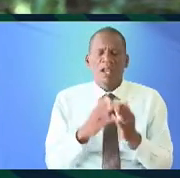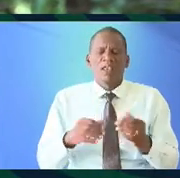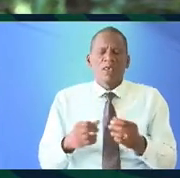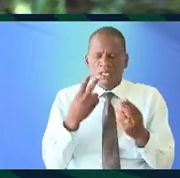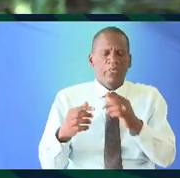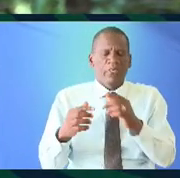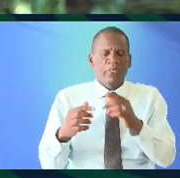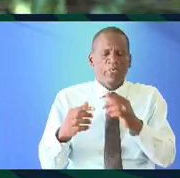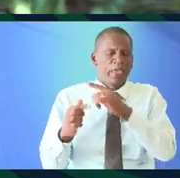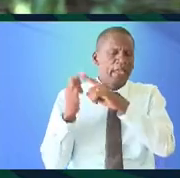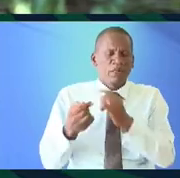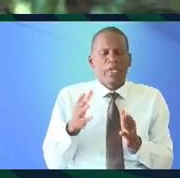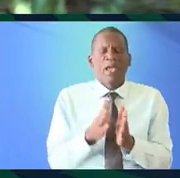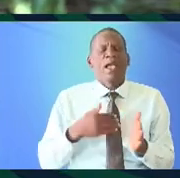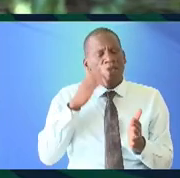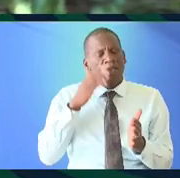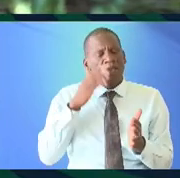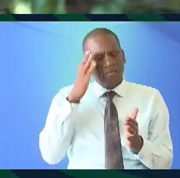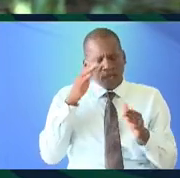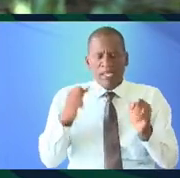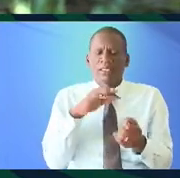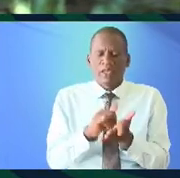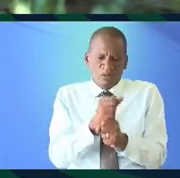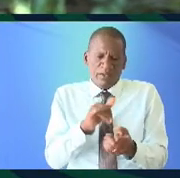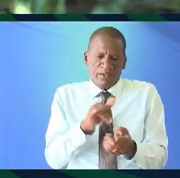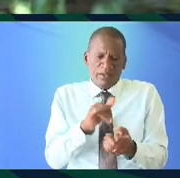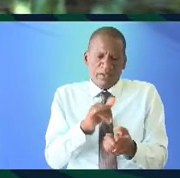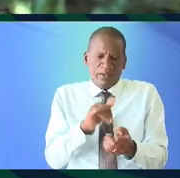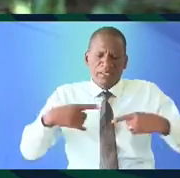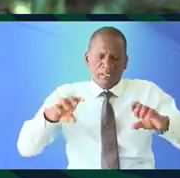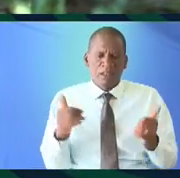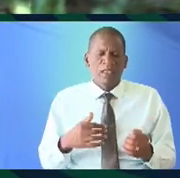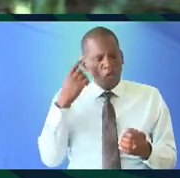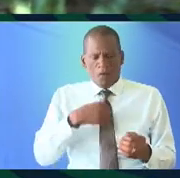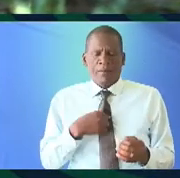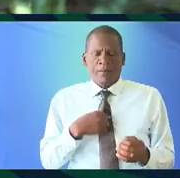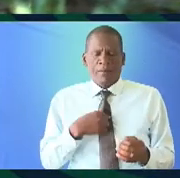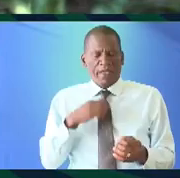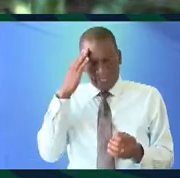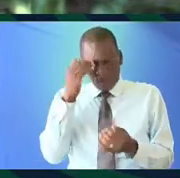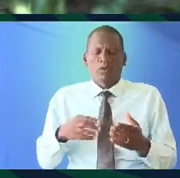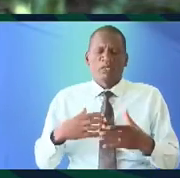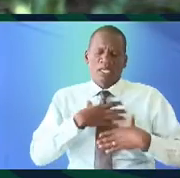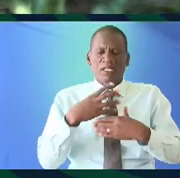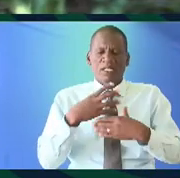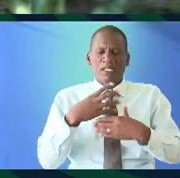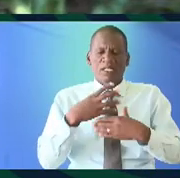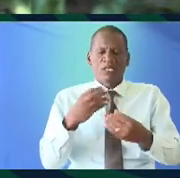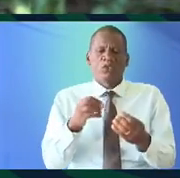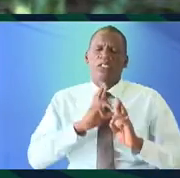the experience honored and that I think that I can say that we did that fairly successfully I think for me the thing that was particularly interesting